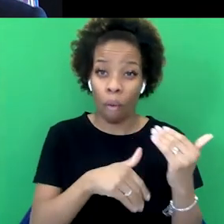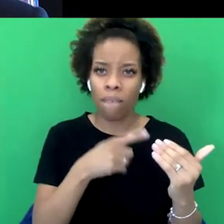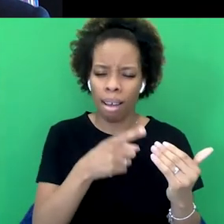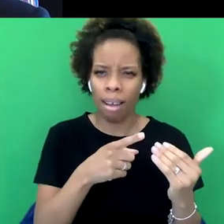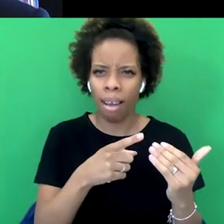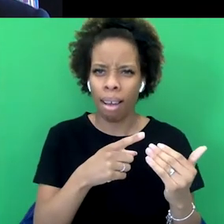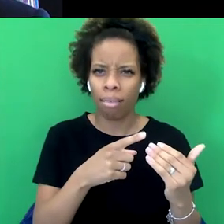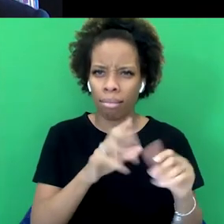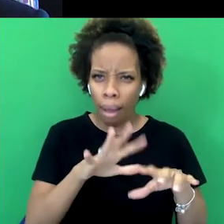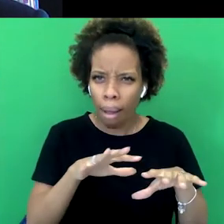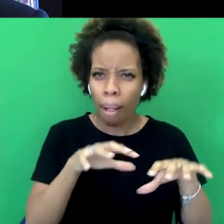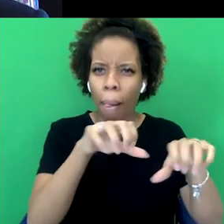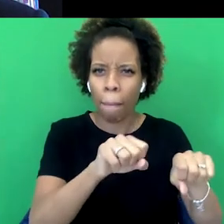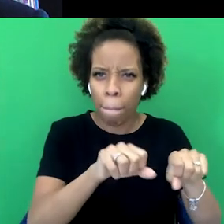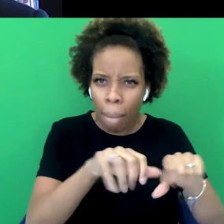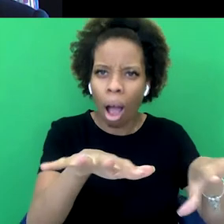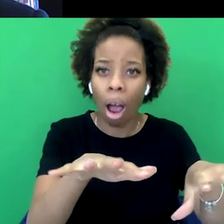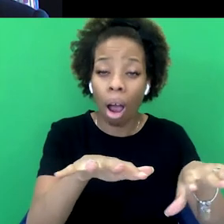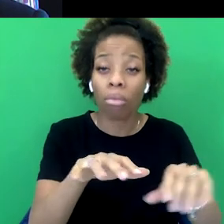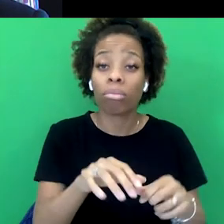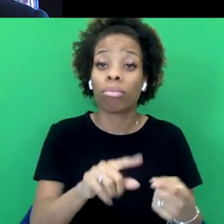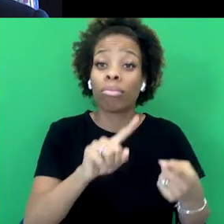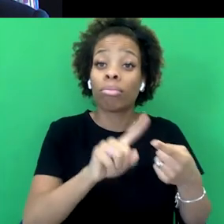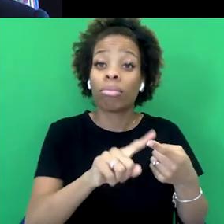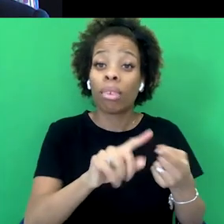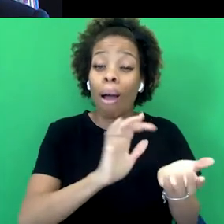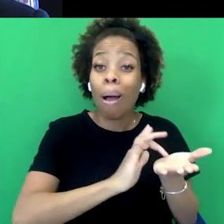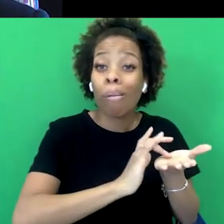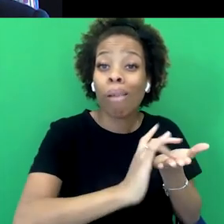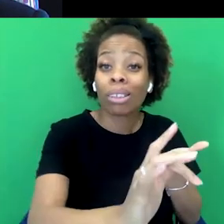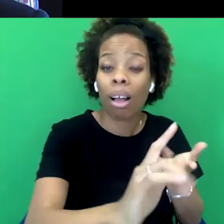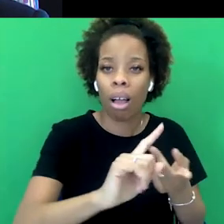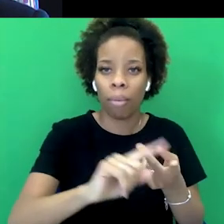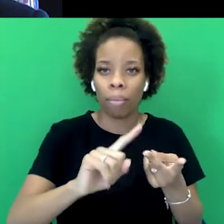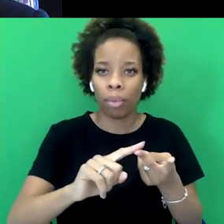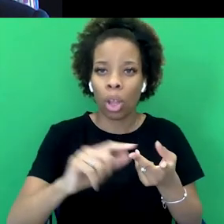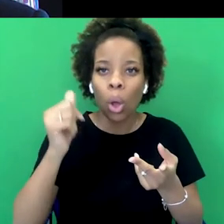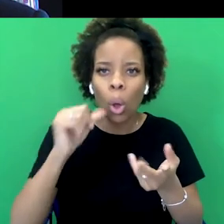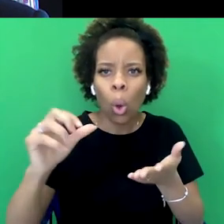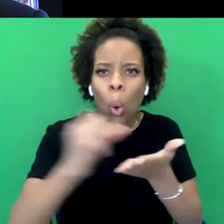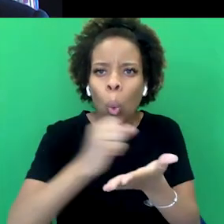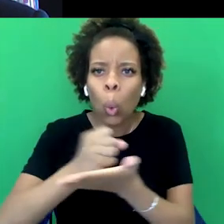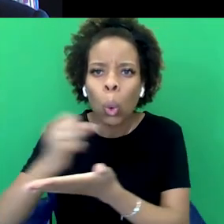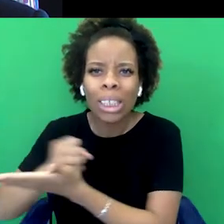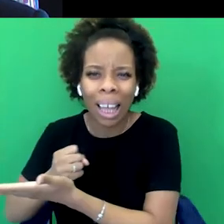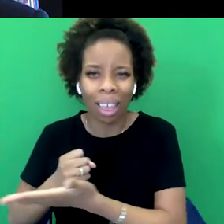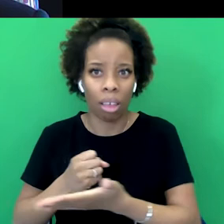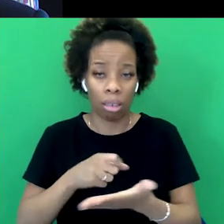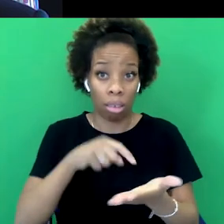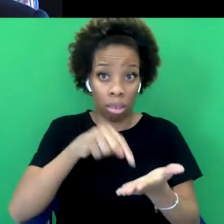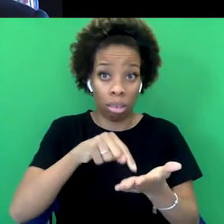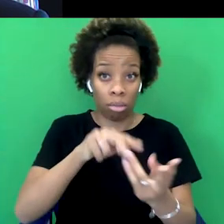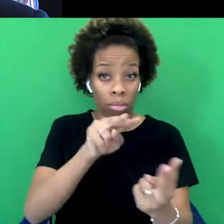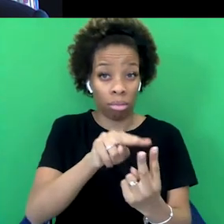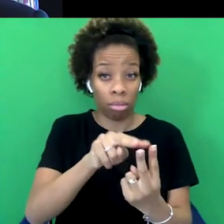is two things, sort of the massacres and the looting. Like those are two themes that come across very strongly in Empire